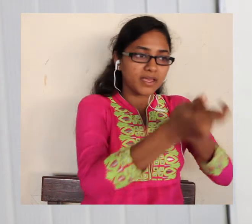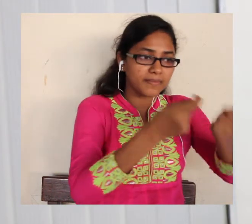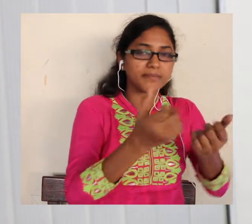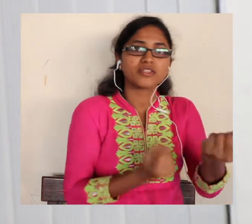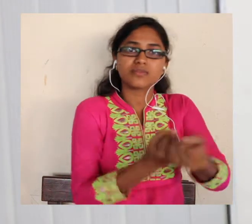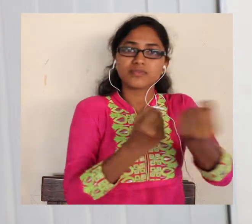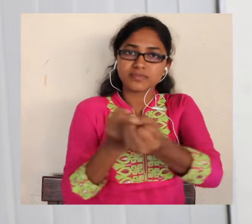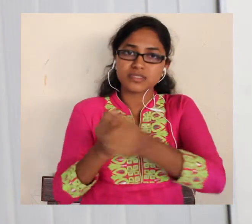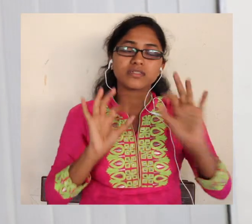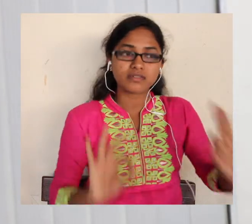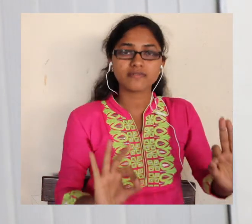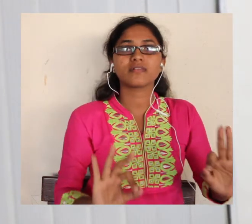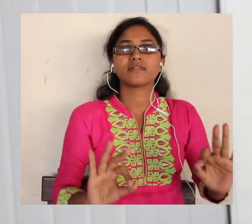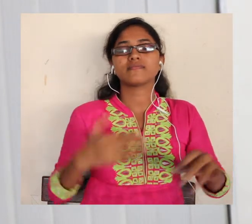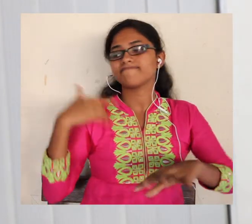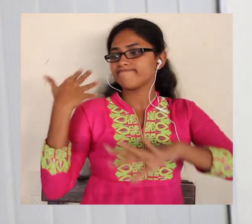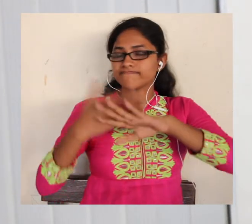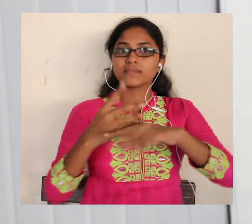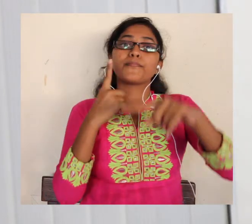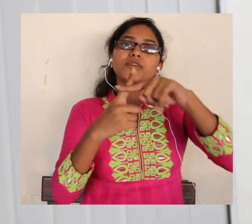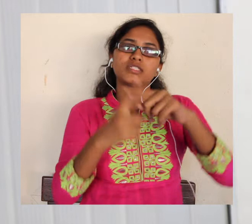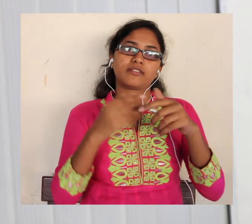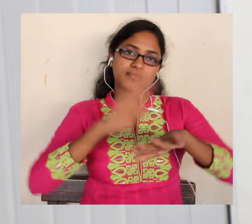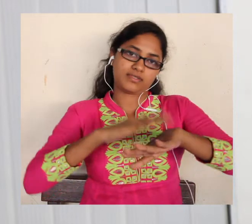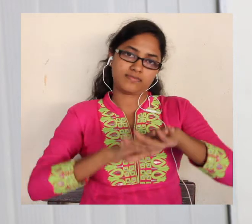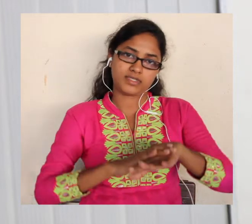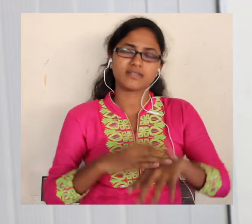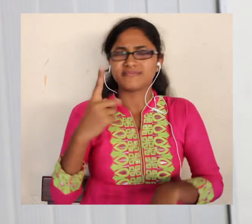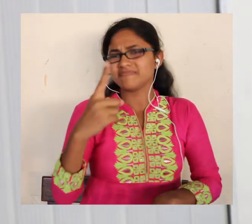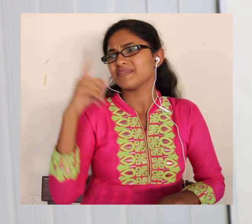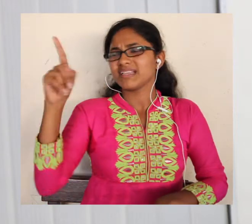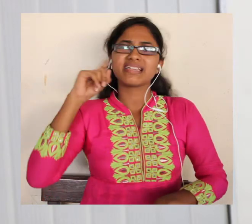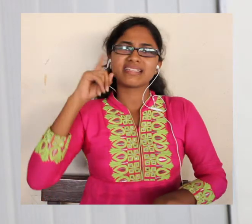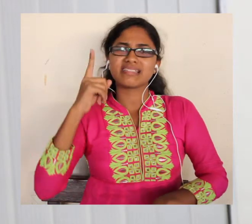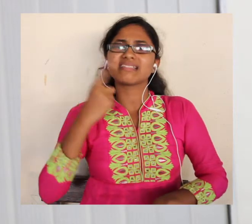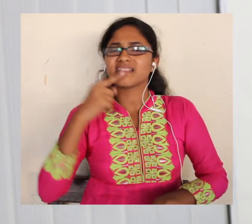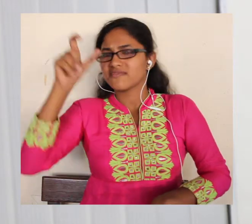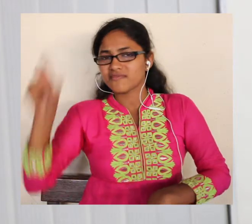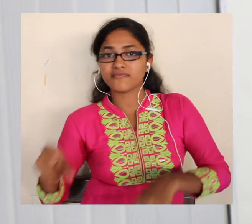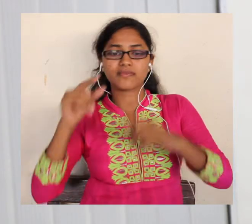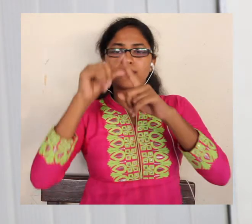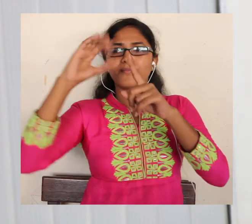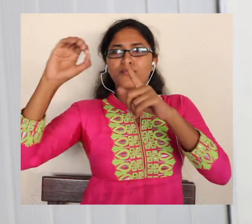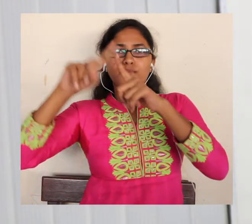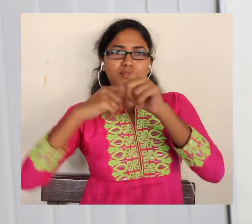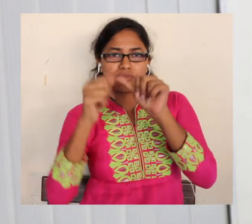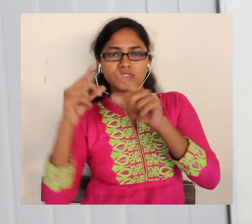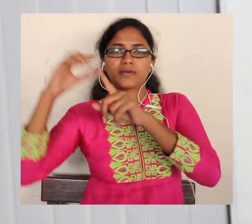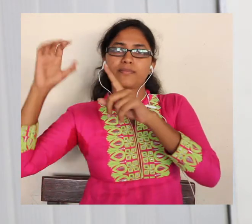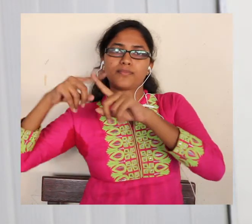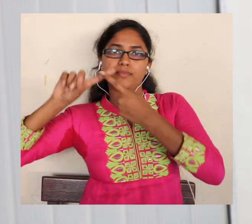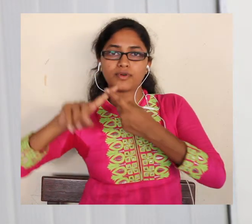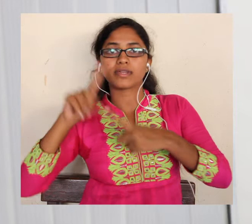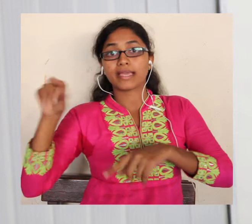experience. We have had this one particular candidate called Pooja Pote in one of our stores who works as a cashier. And she has actually